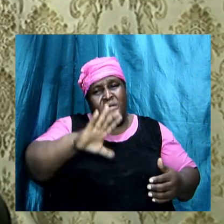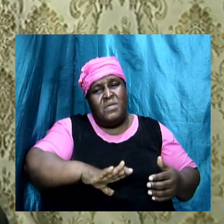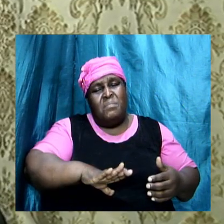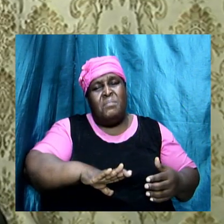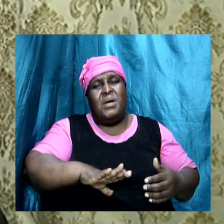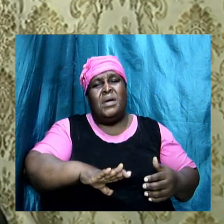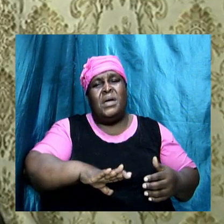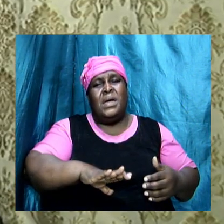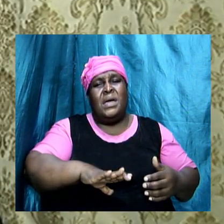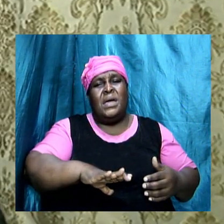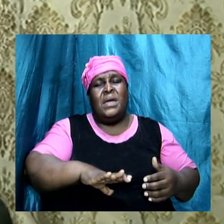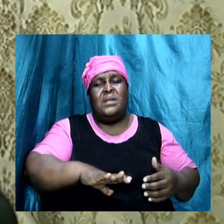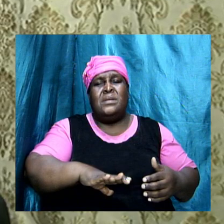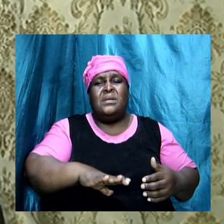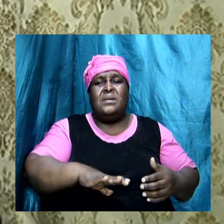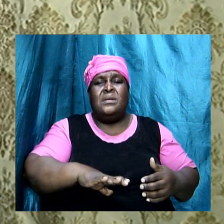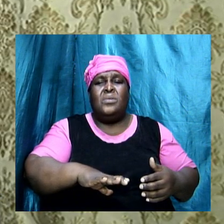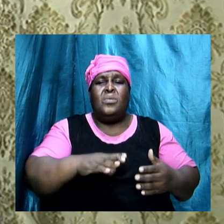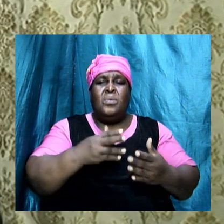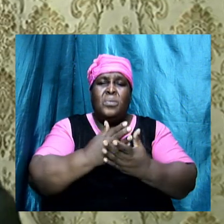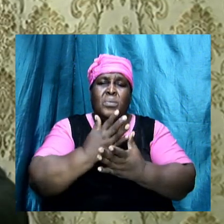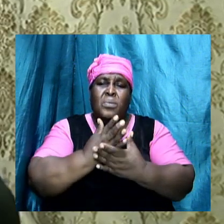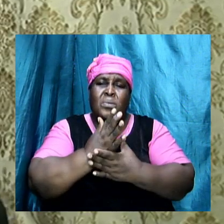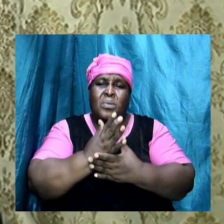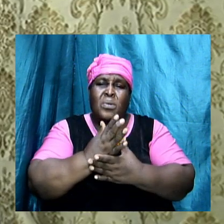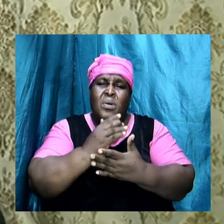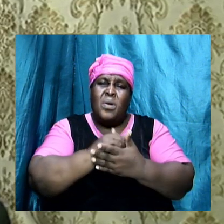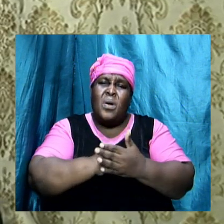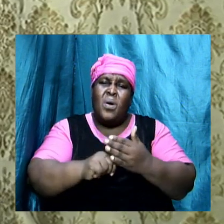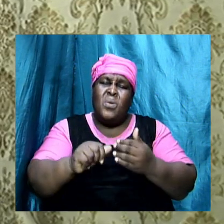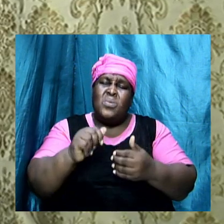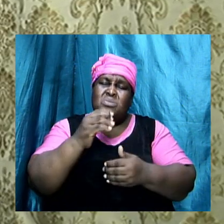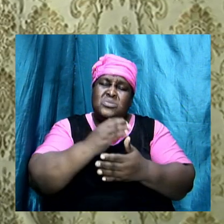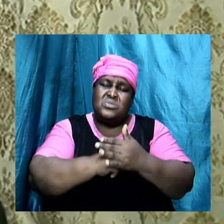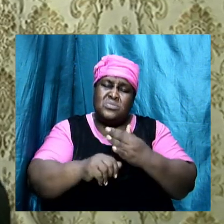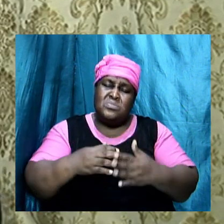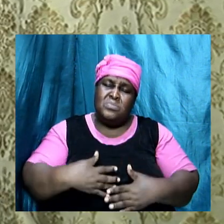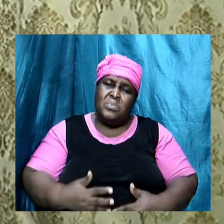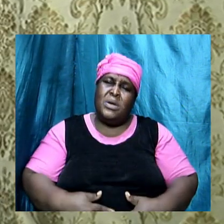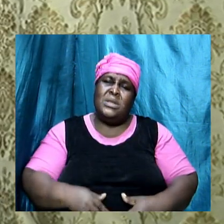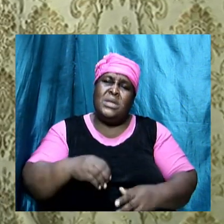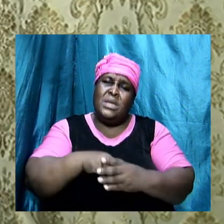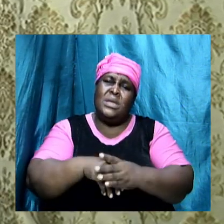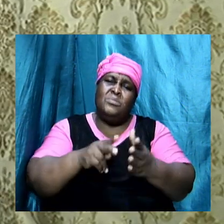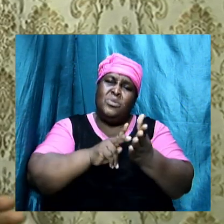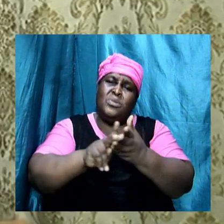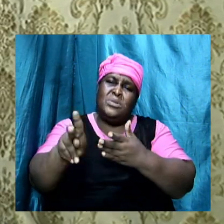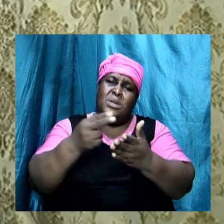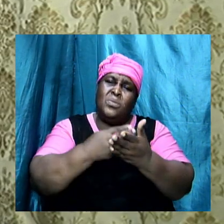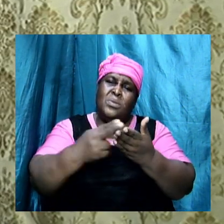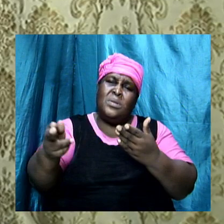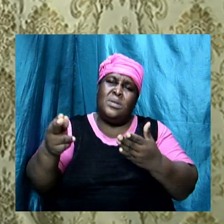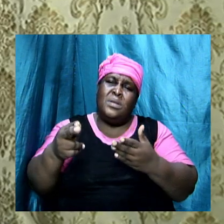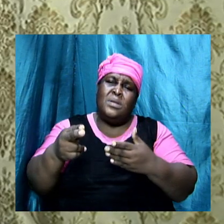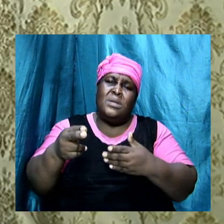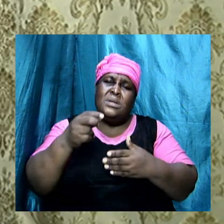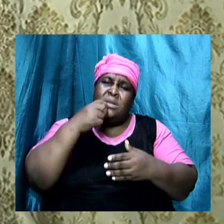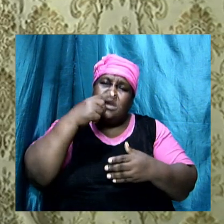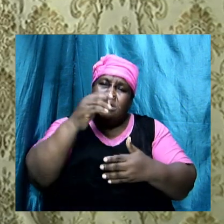somebody, amen, who is into holiness, into purity, into righteousness, advise somebody to do that?